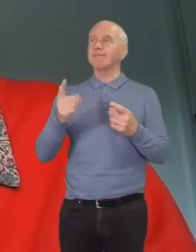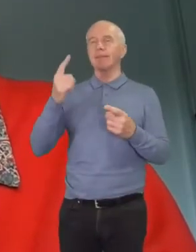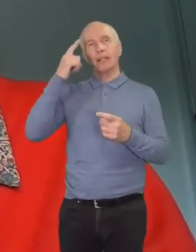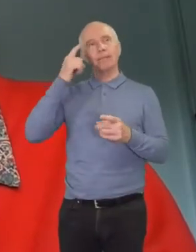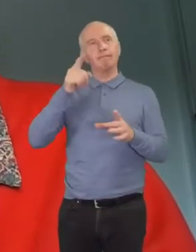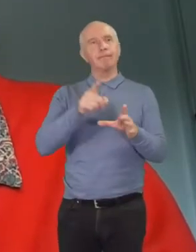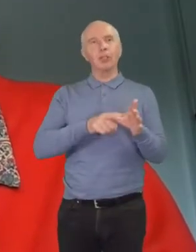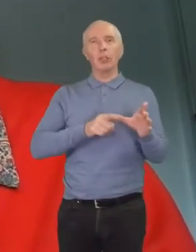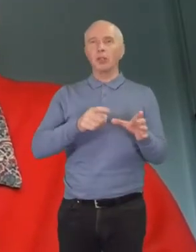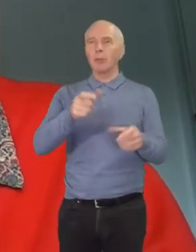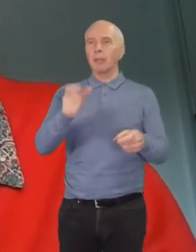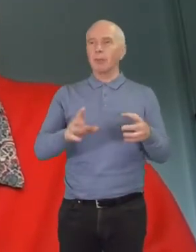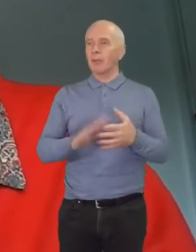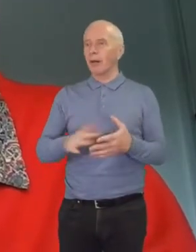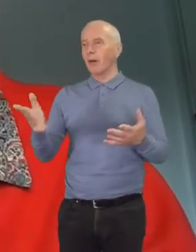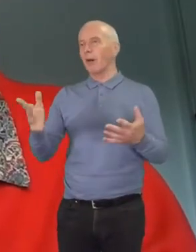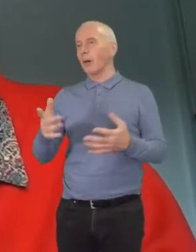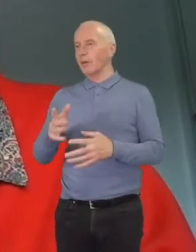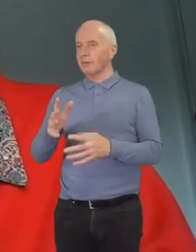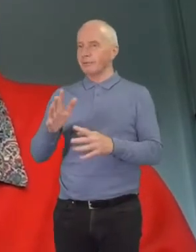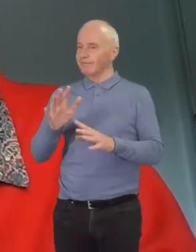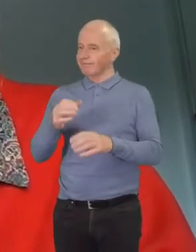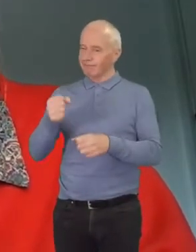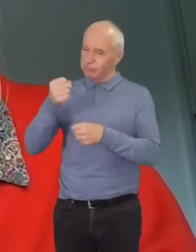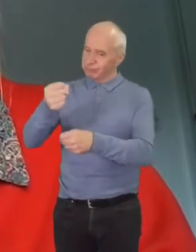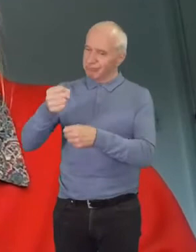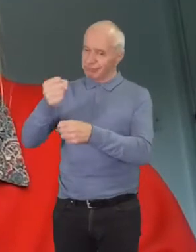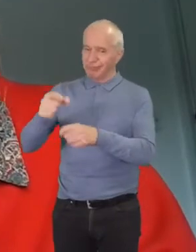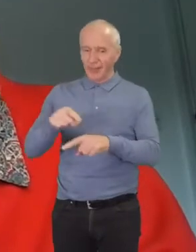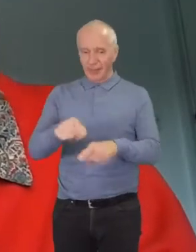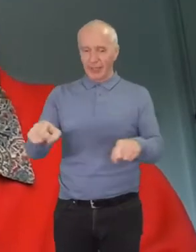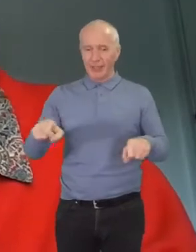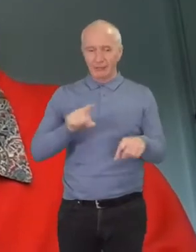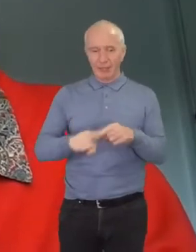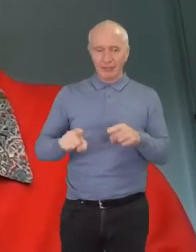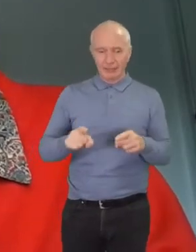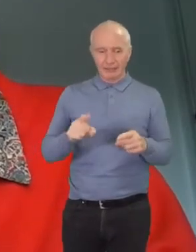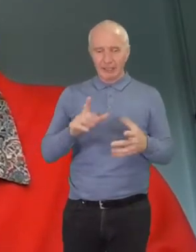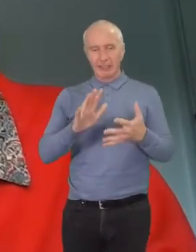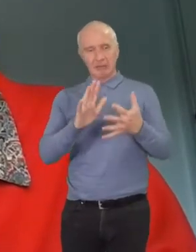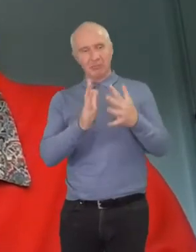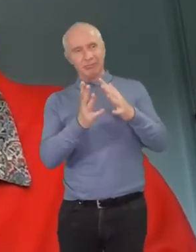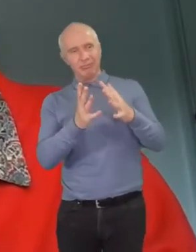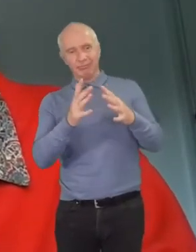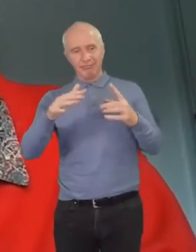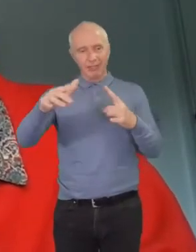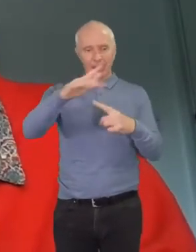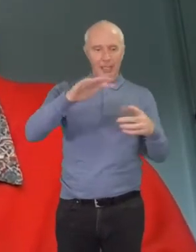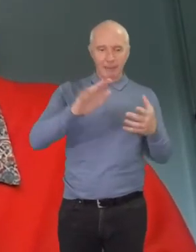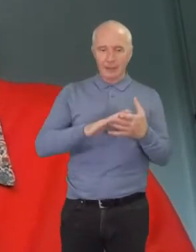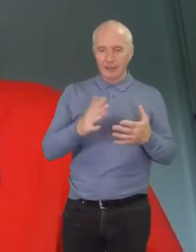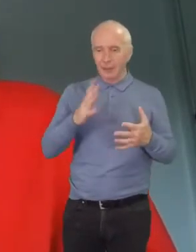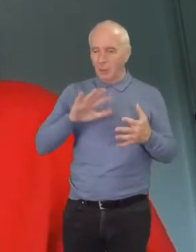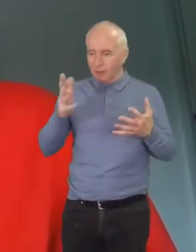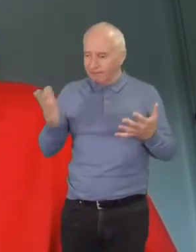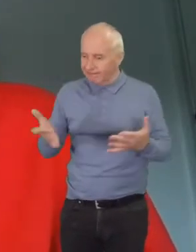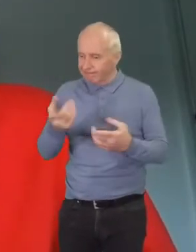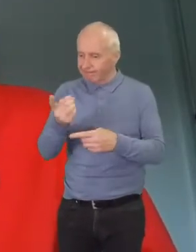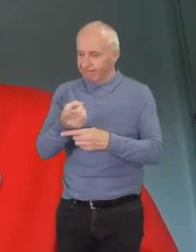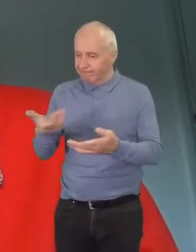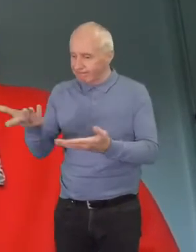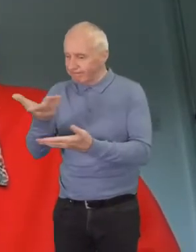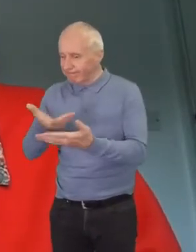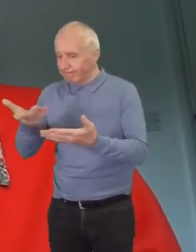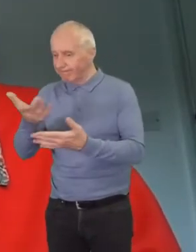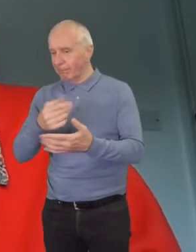climate activists blame older adults for disrupting the climate and don't want to strike up intergenerational dialogue. But that's not a